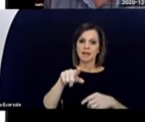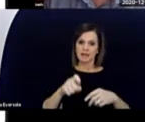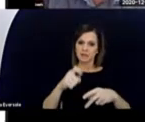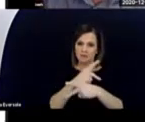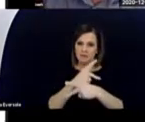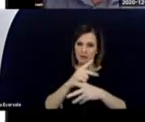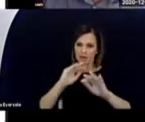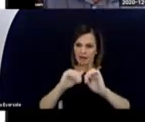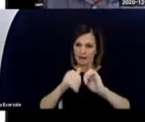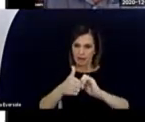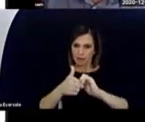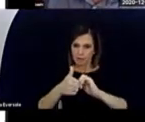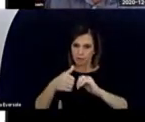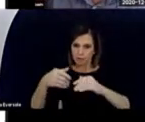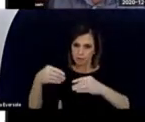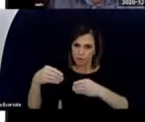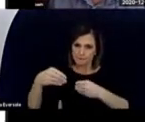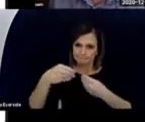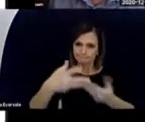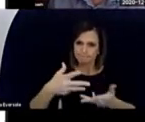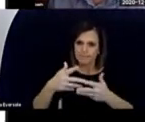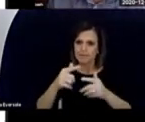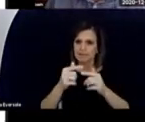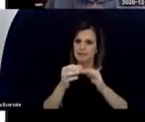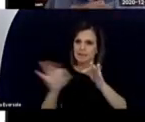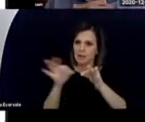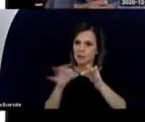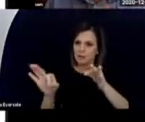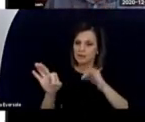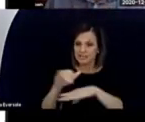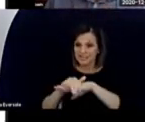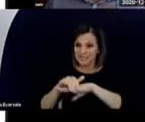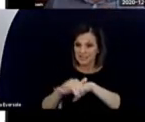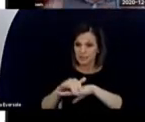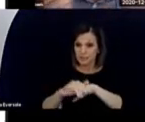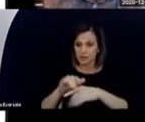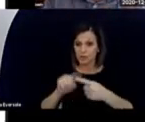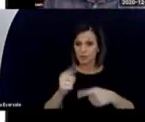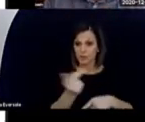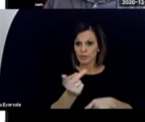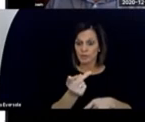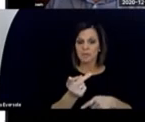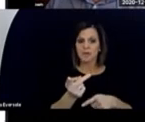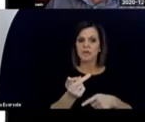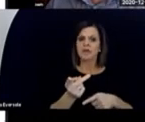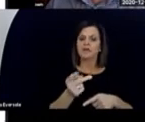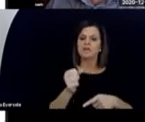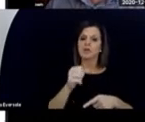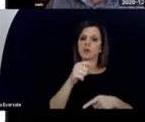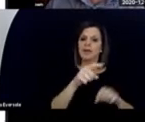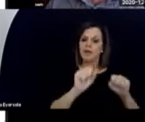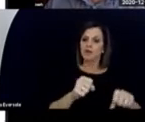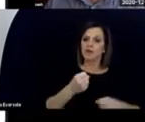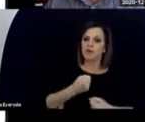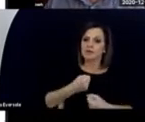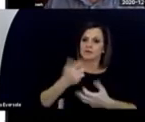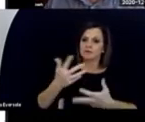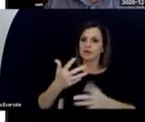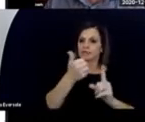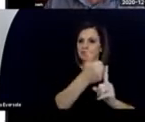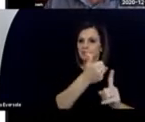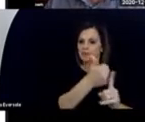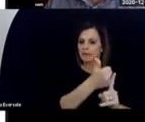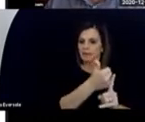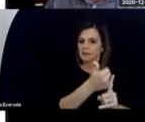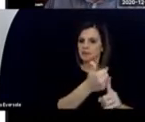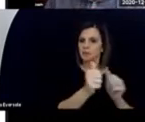to them, the English language to them, and give them a way to express with the English language, where